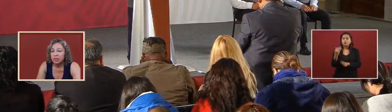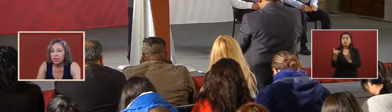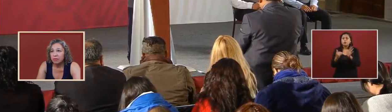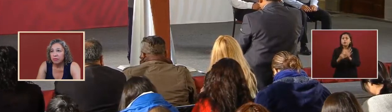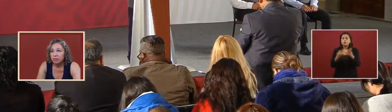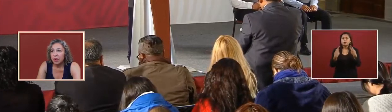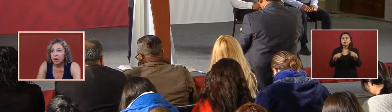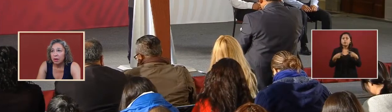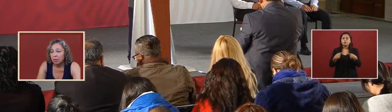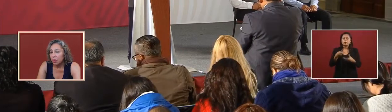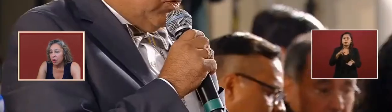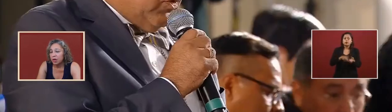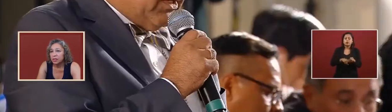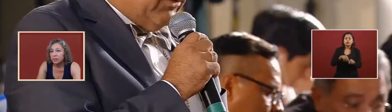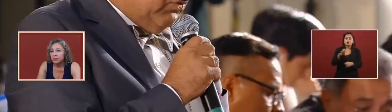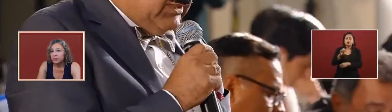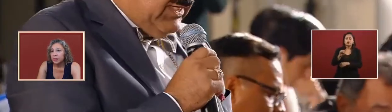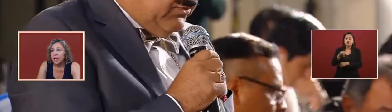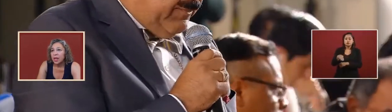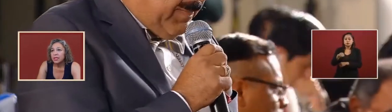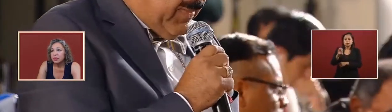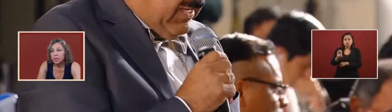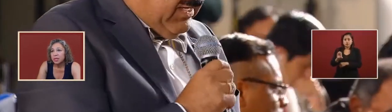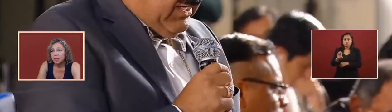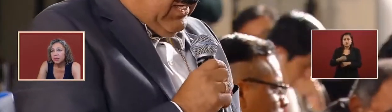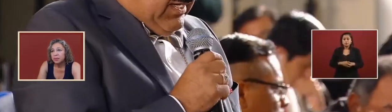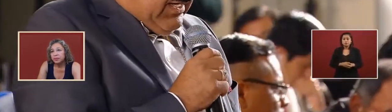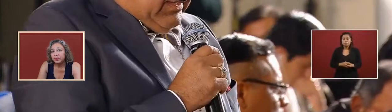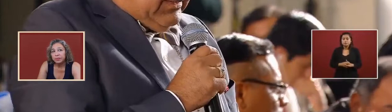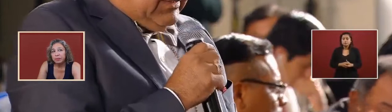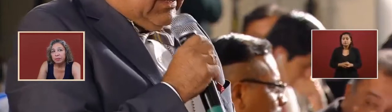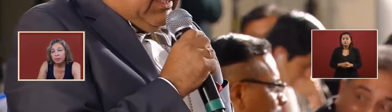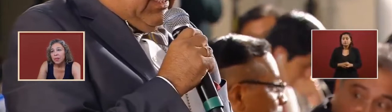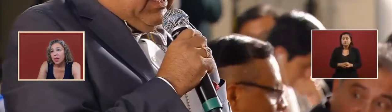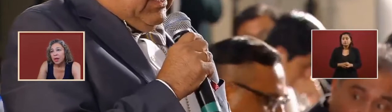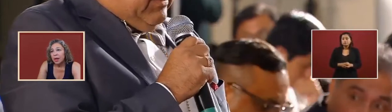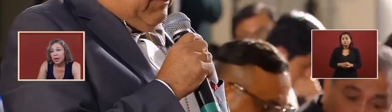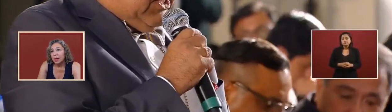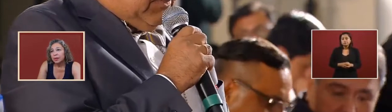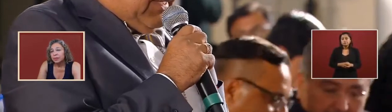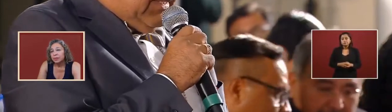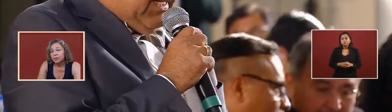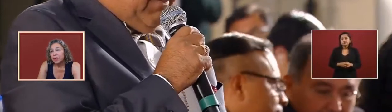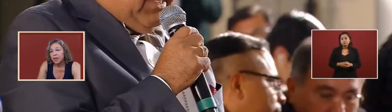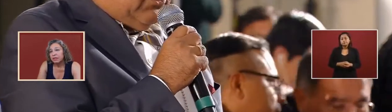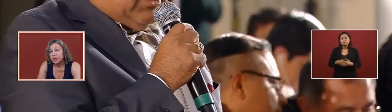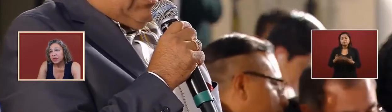000 workers as a result of this